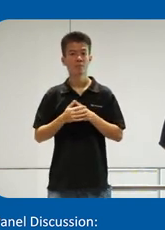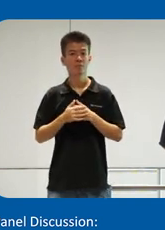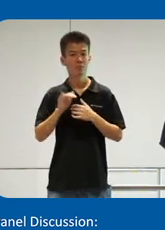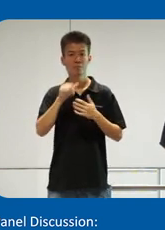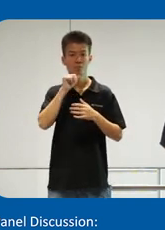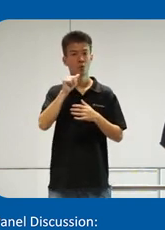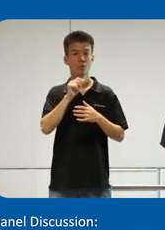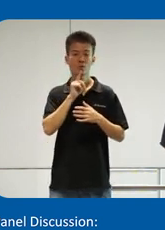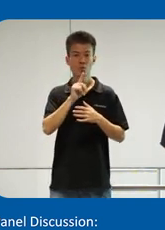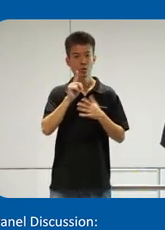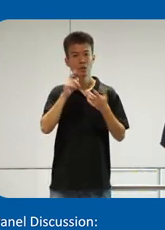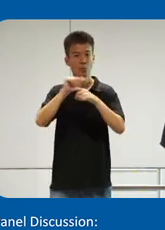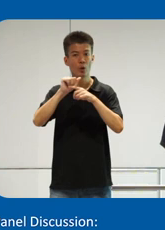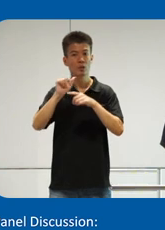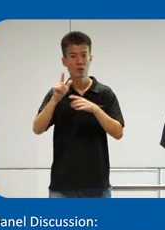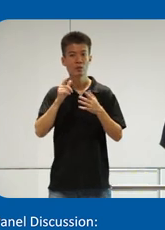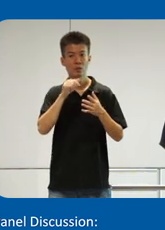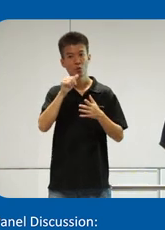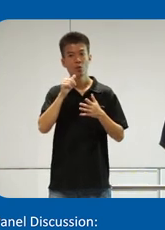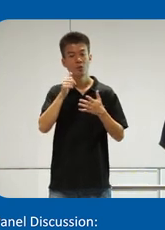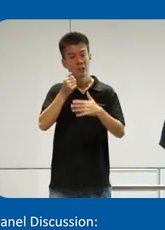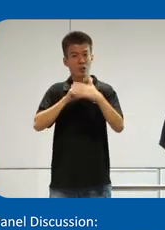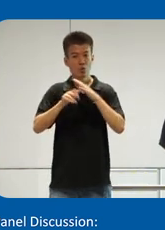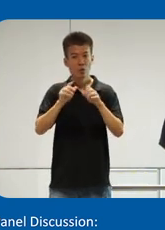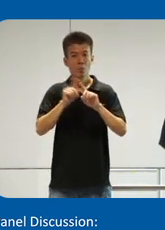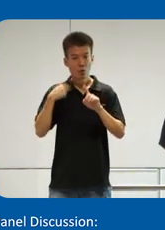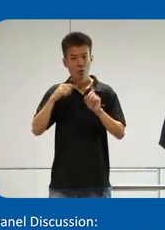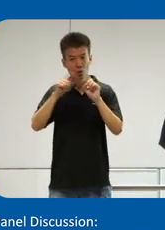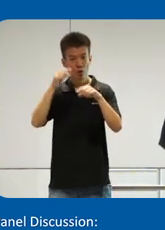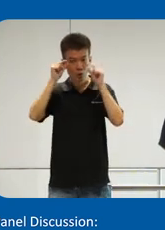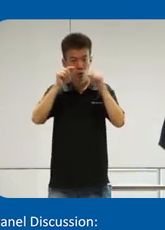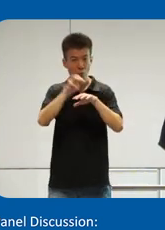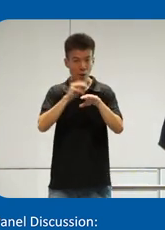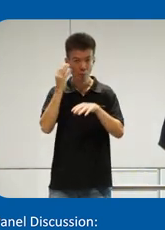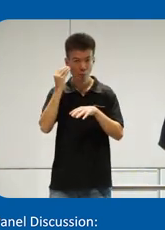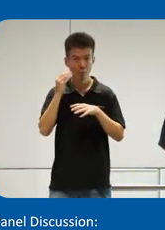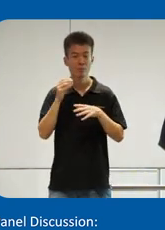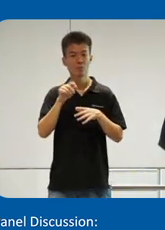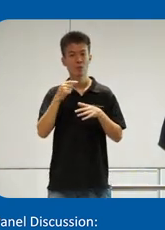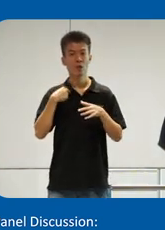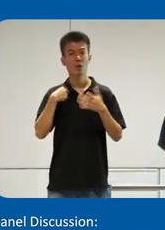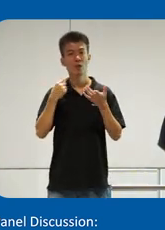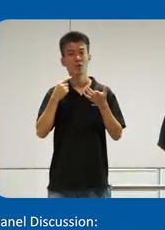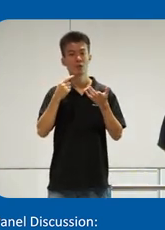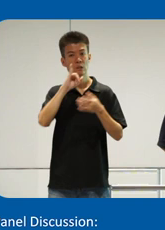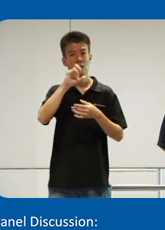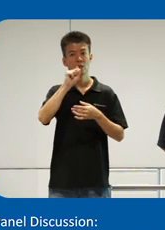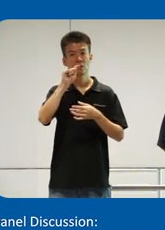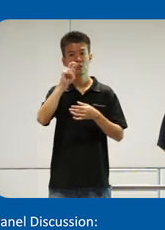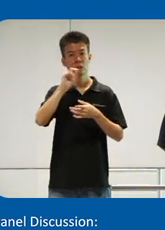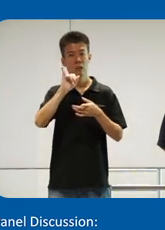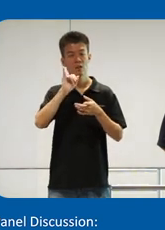is not really practical, not a natural way of life. We all go to Google Map because it is our instinct is unified.